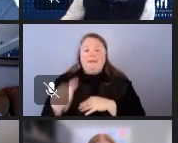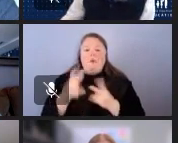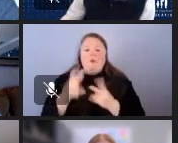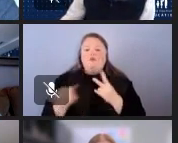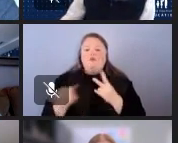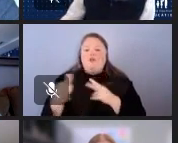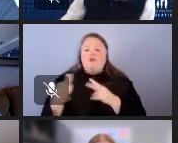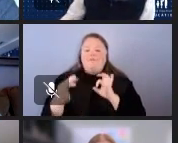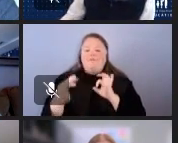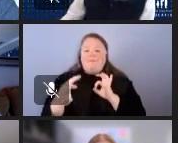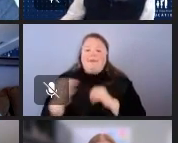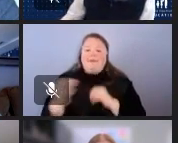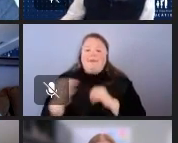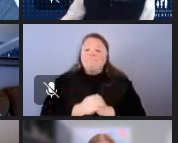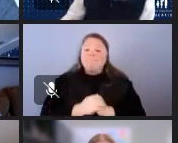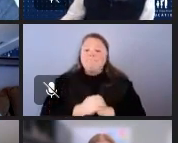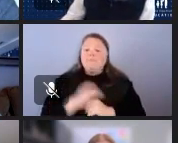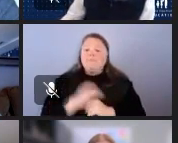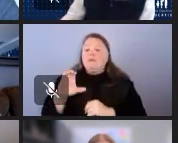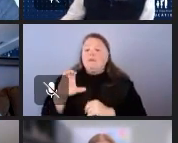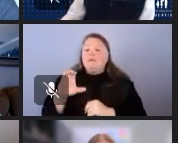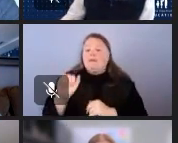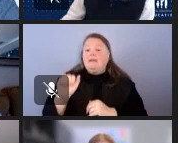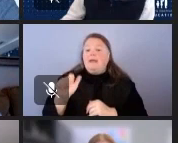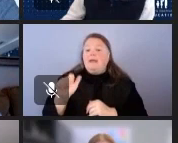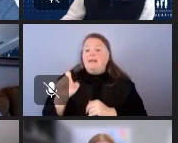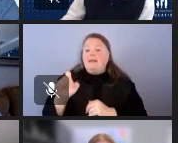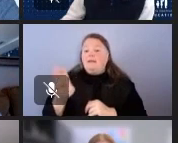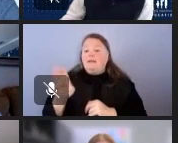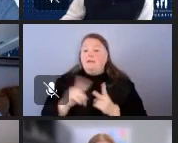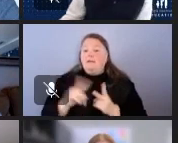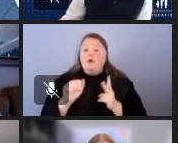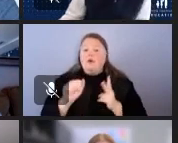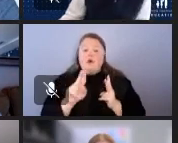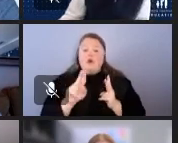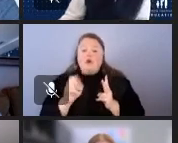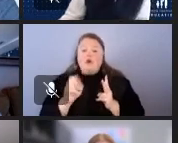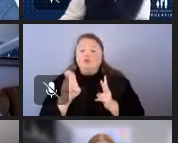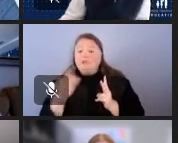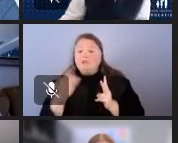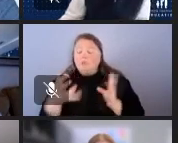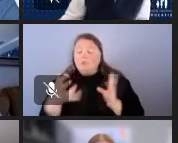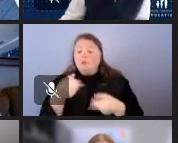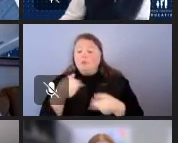meeting is over with. Caleb and Audrey, did you all want to close us out?